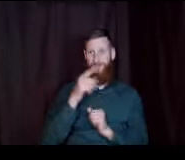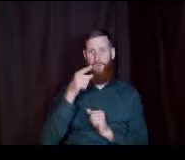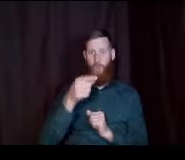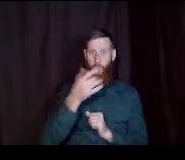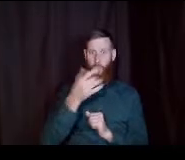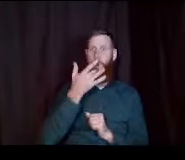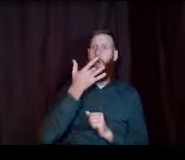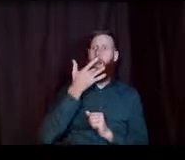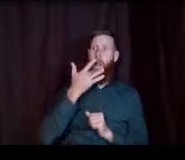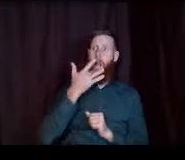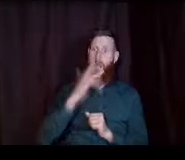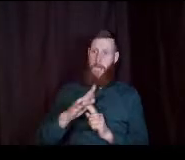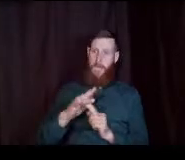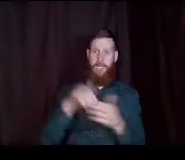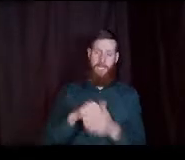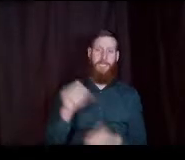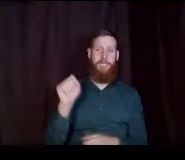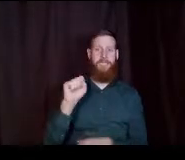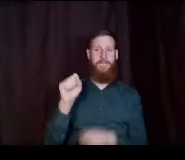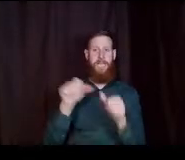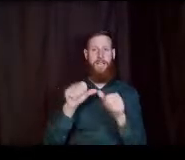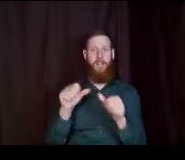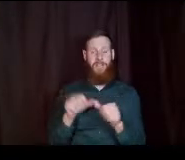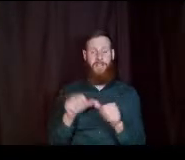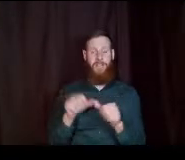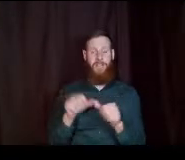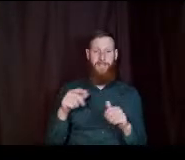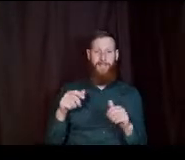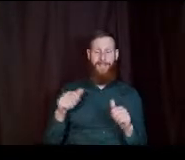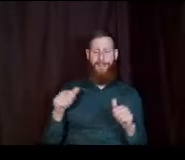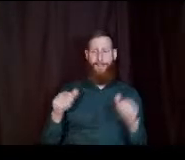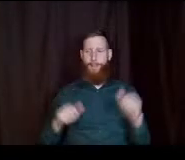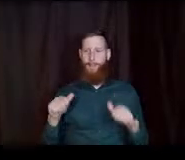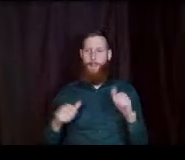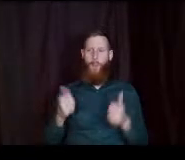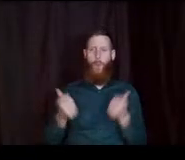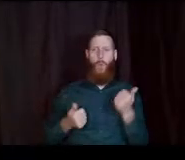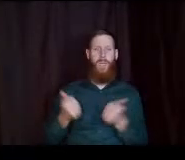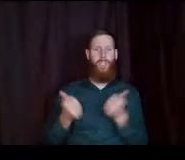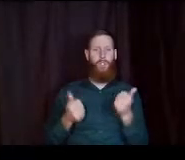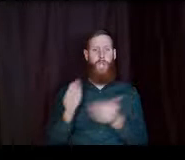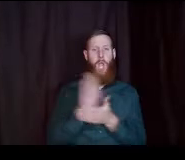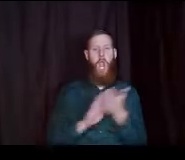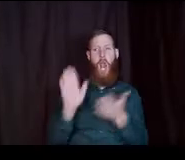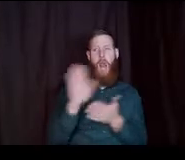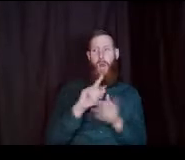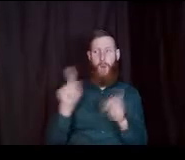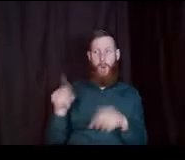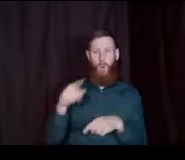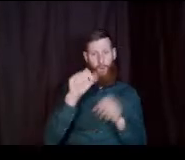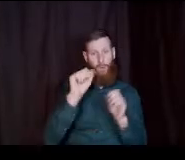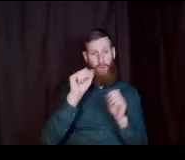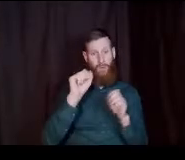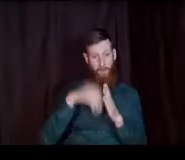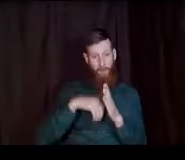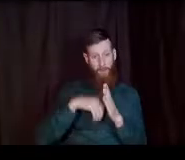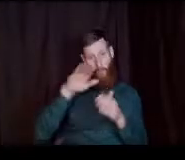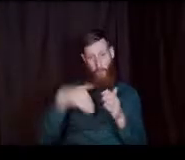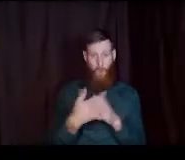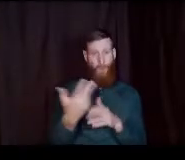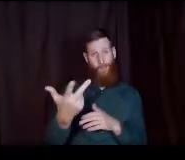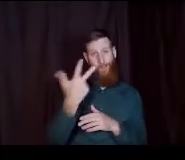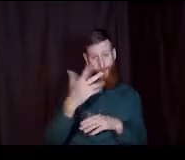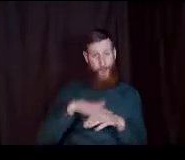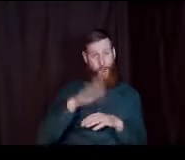in the seattle area if you're not sure which college you want to go to you can put all three of those schools on your application no